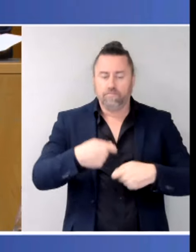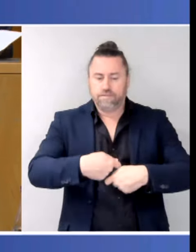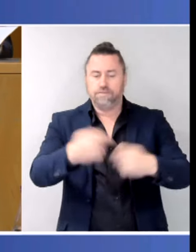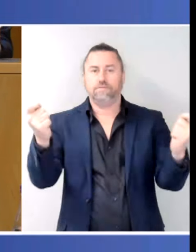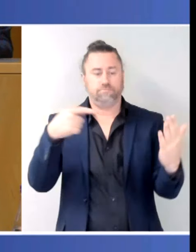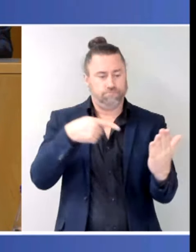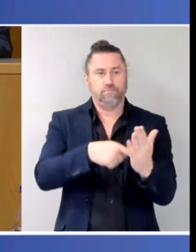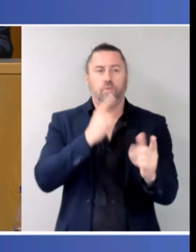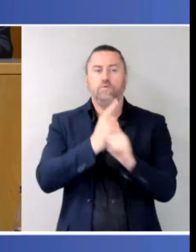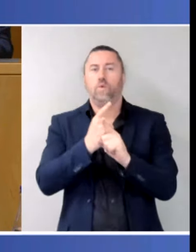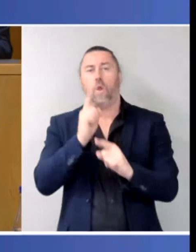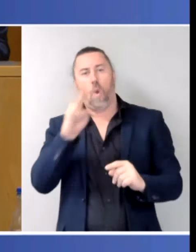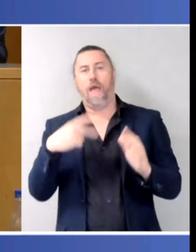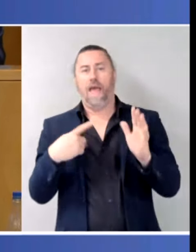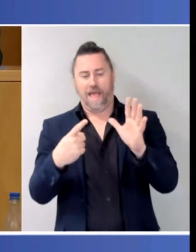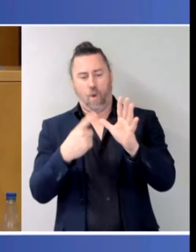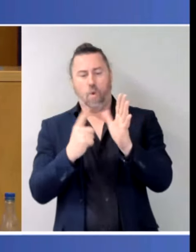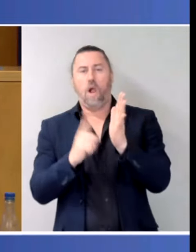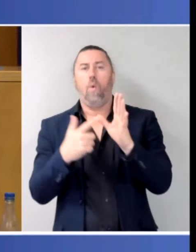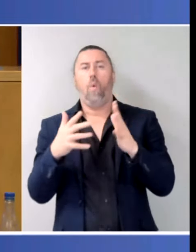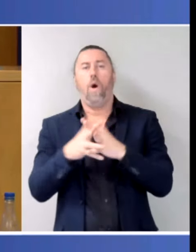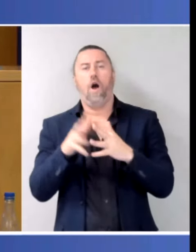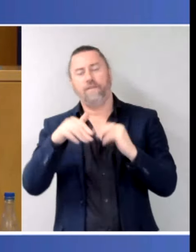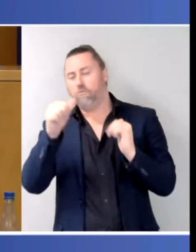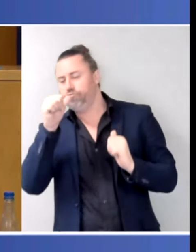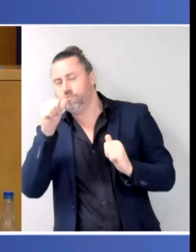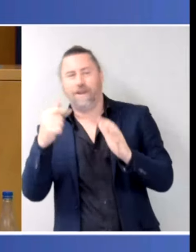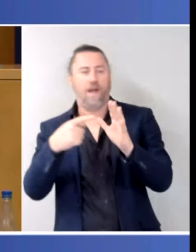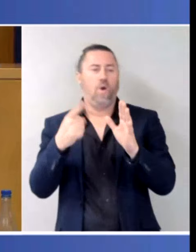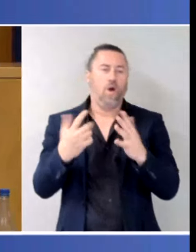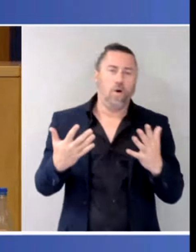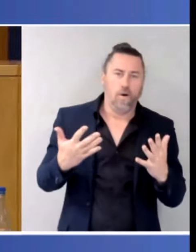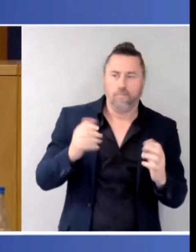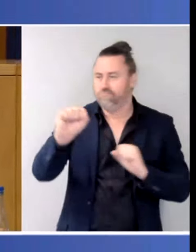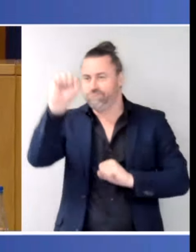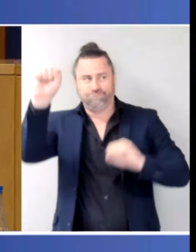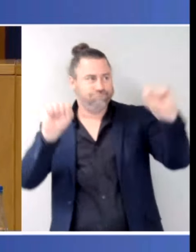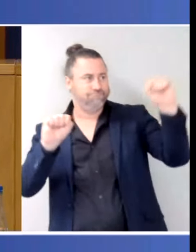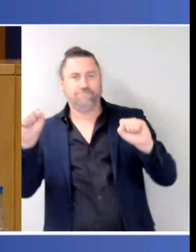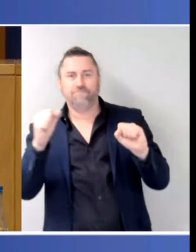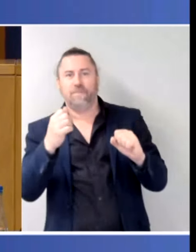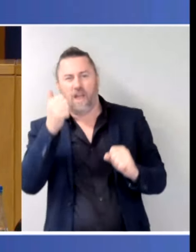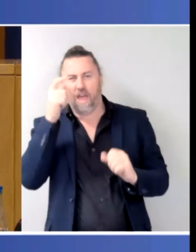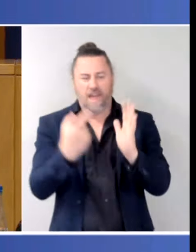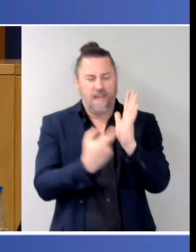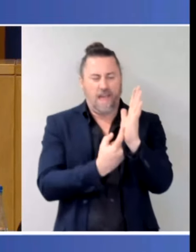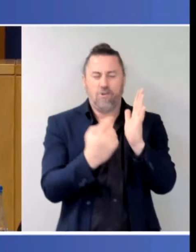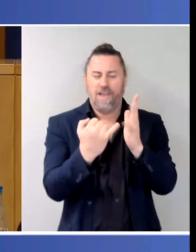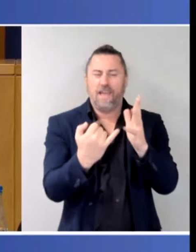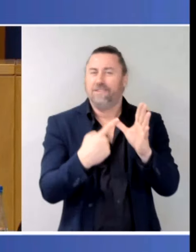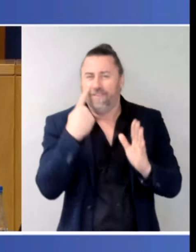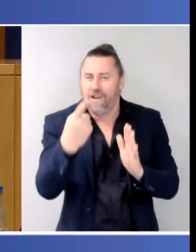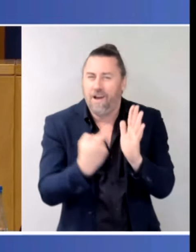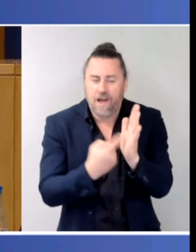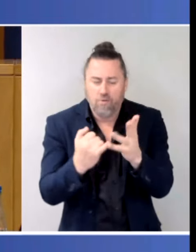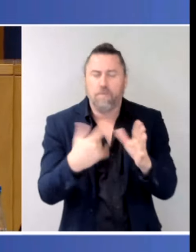back to the National Cabinet. But everybody's at different stages. Some have responsible service of alcohol provisions in place and laws in place. Some have